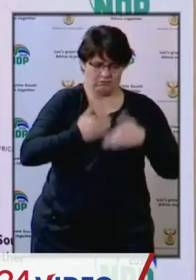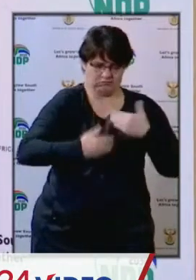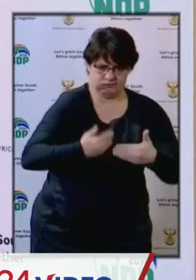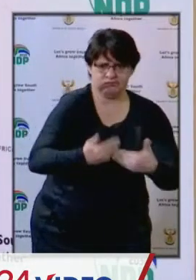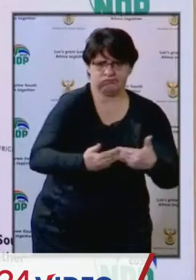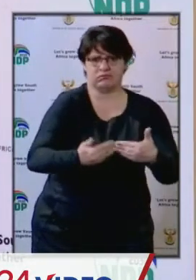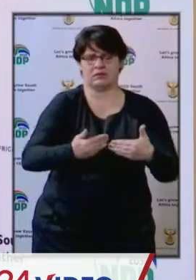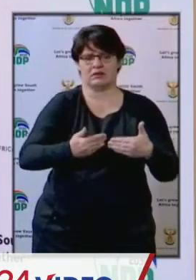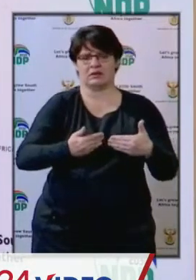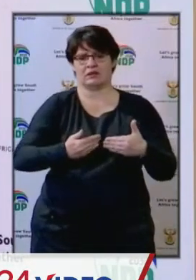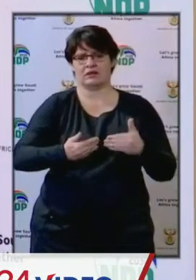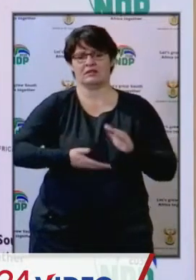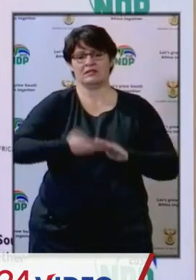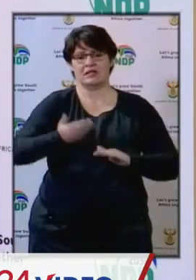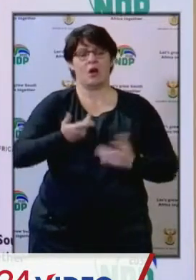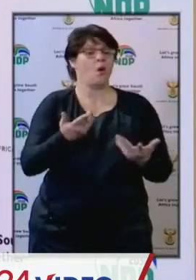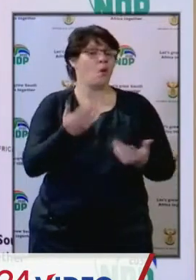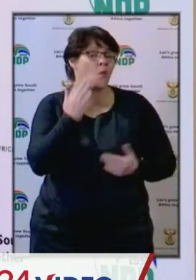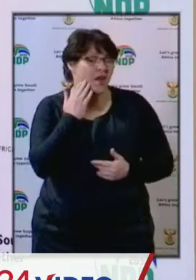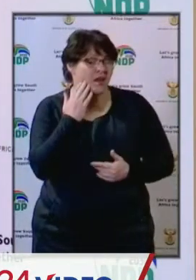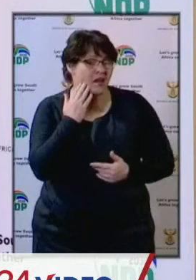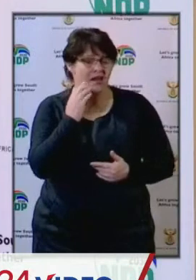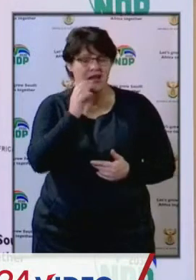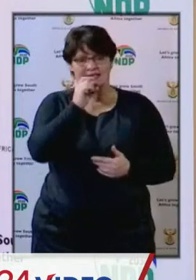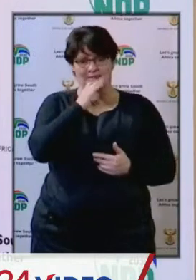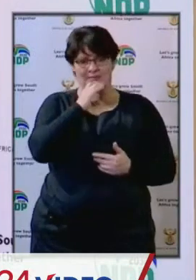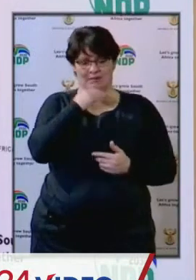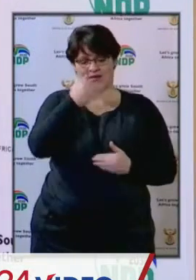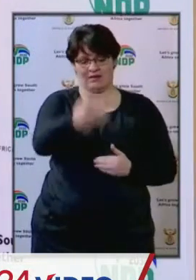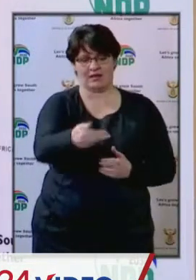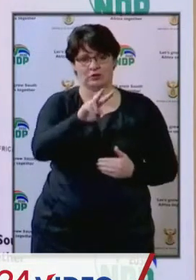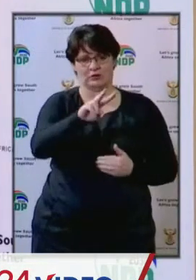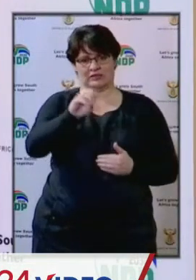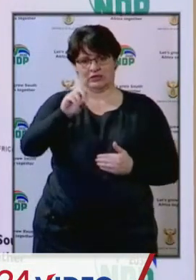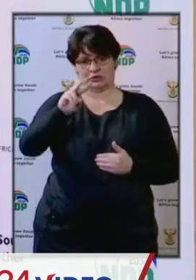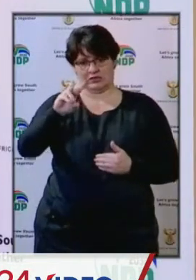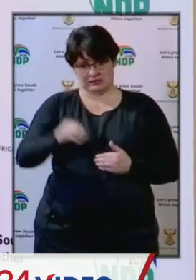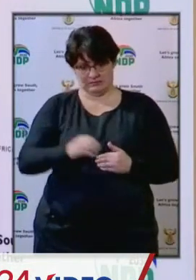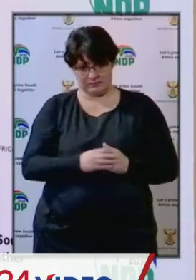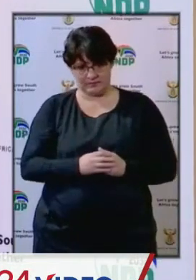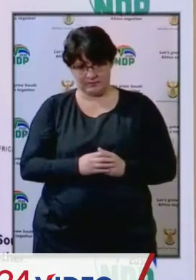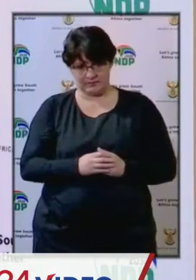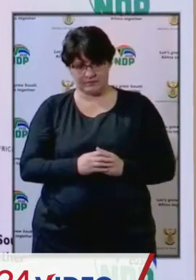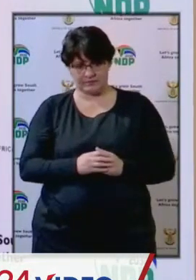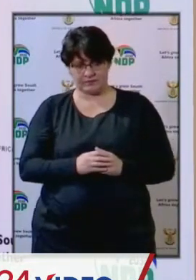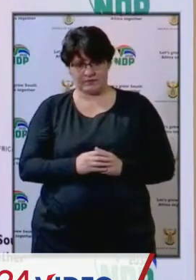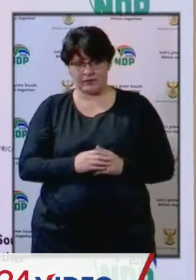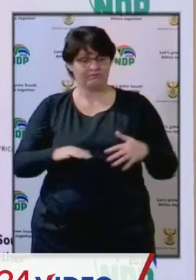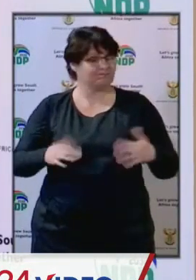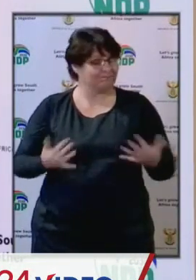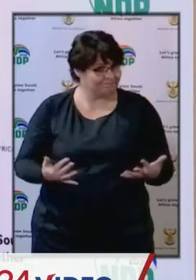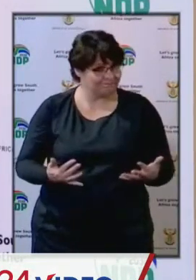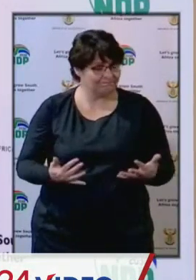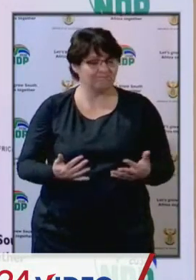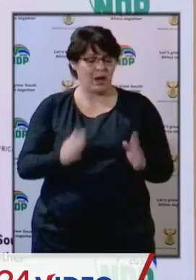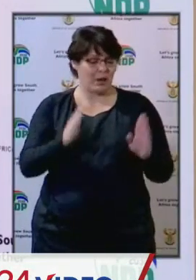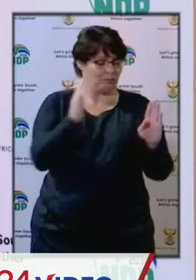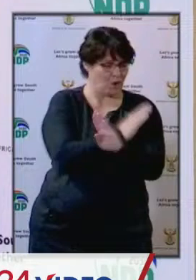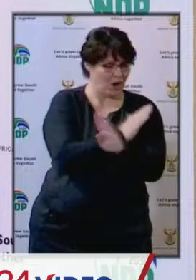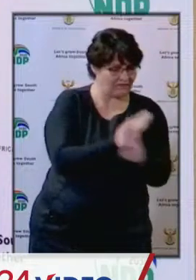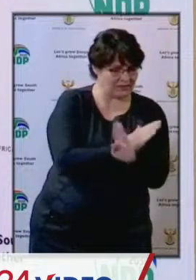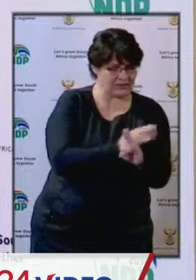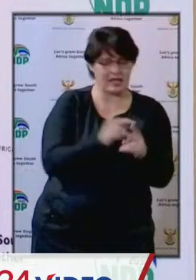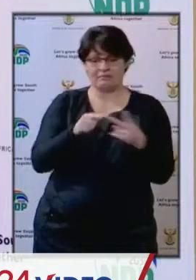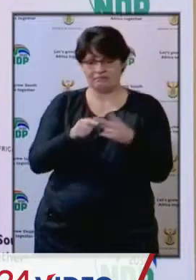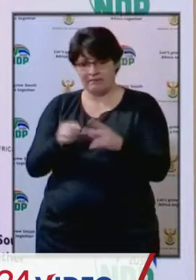or working by September 2020. The reality led to both government and the private sector